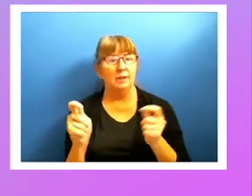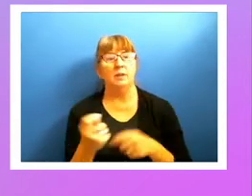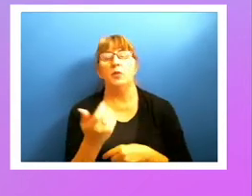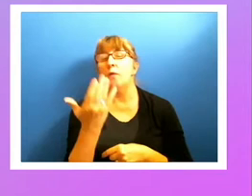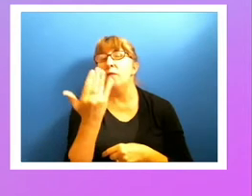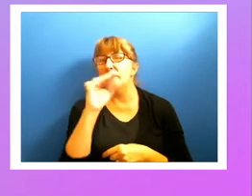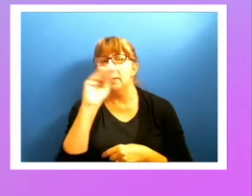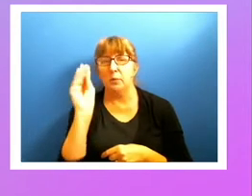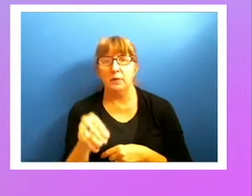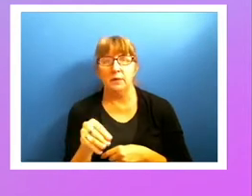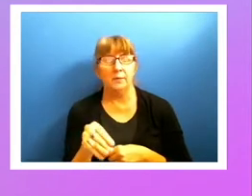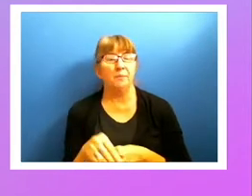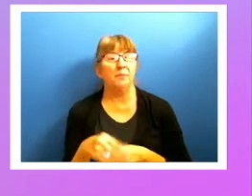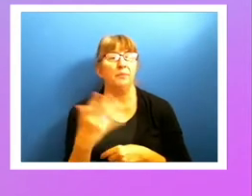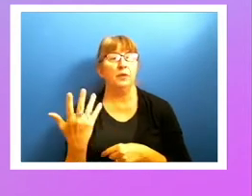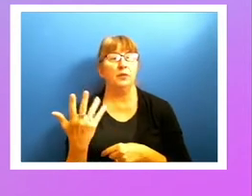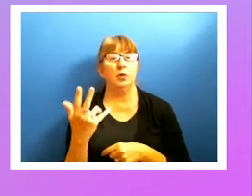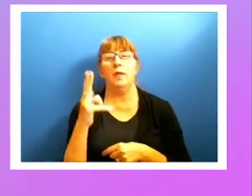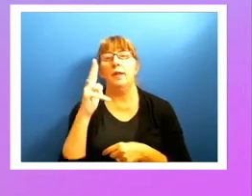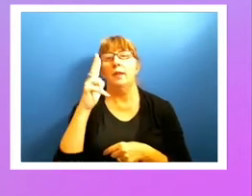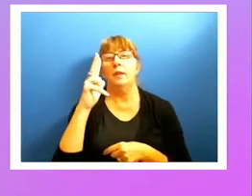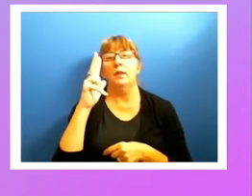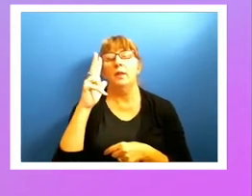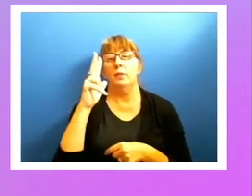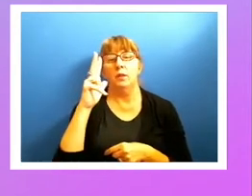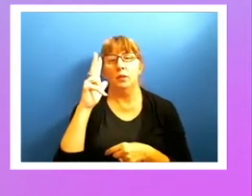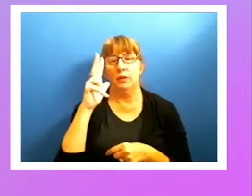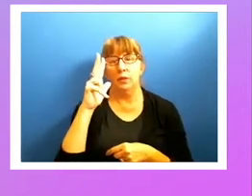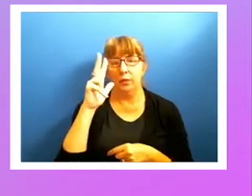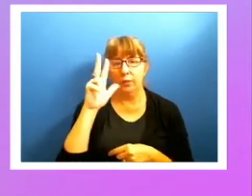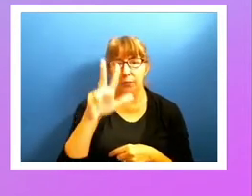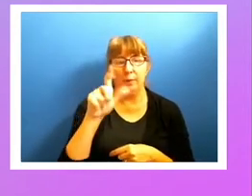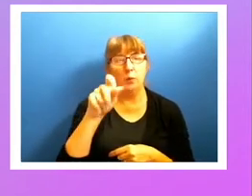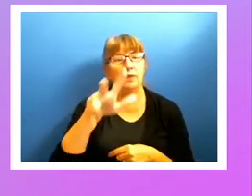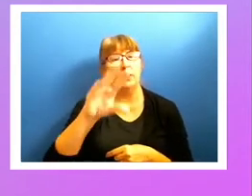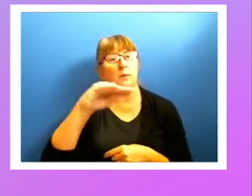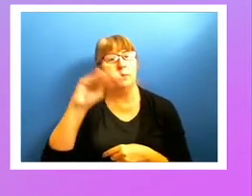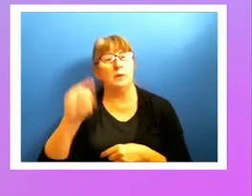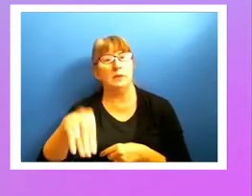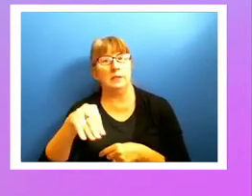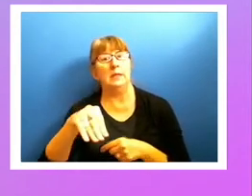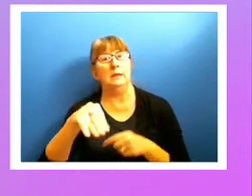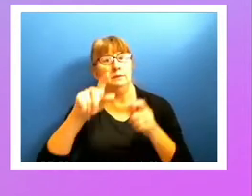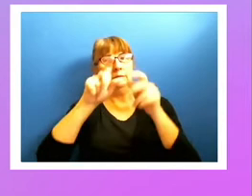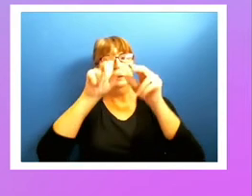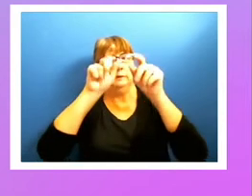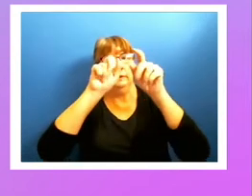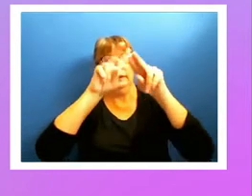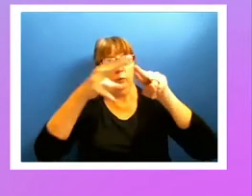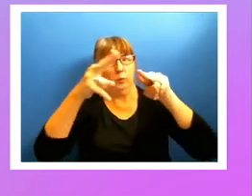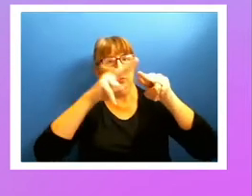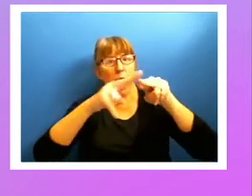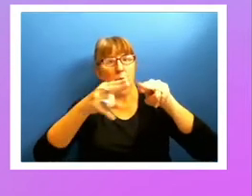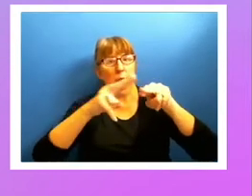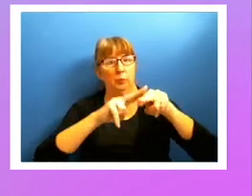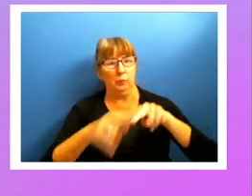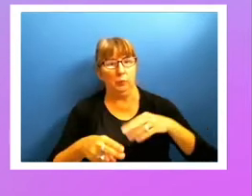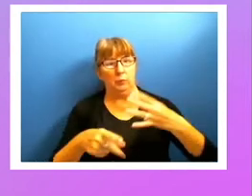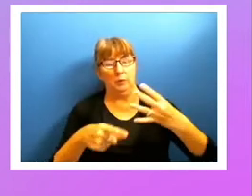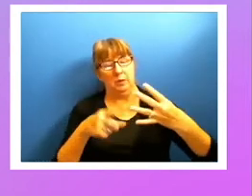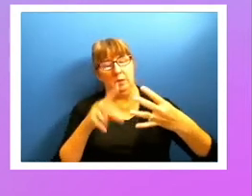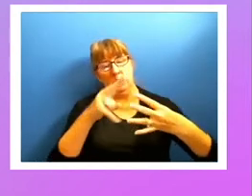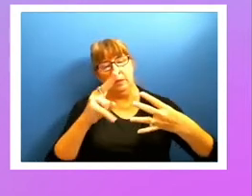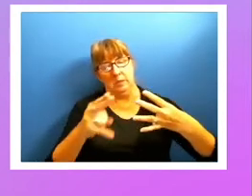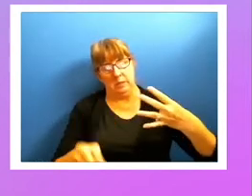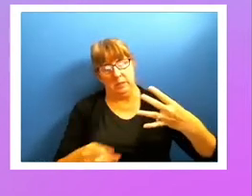reduction of 3.33% across those other channels and say walk-in, call-in, and mail-in will decrease by 3.33%, but